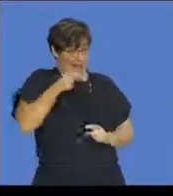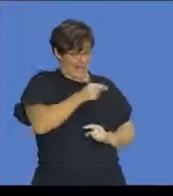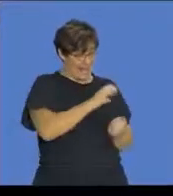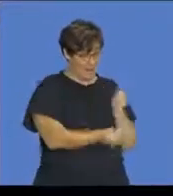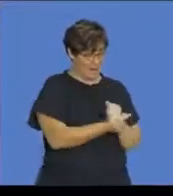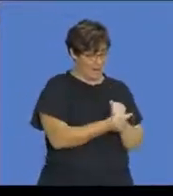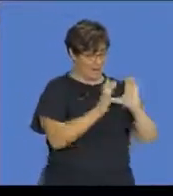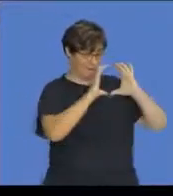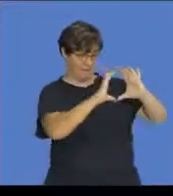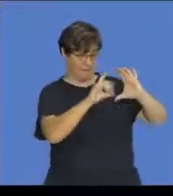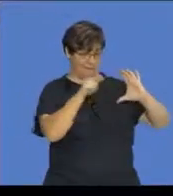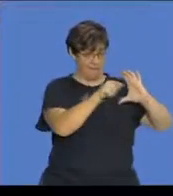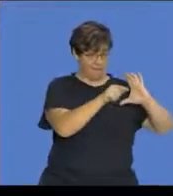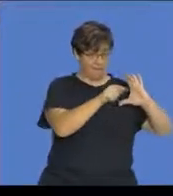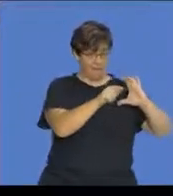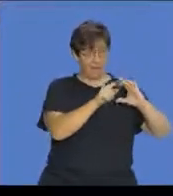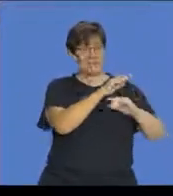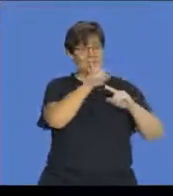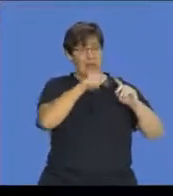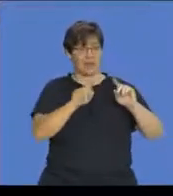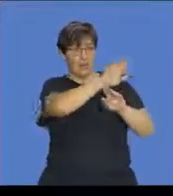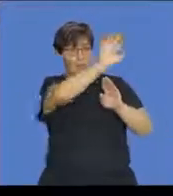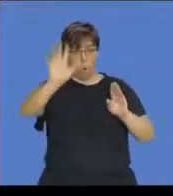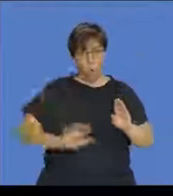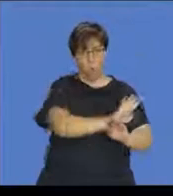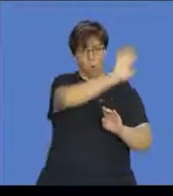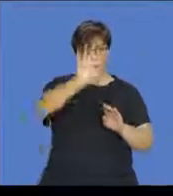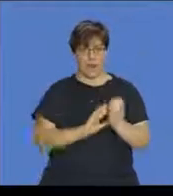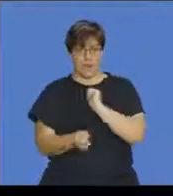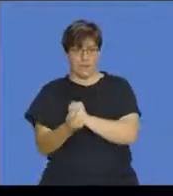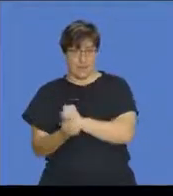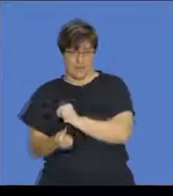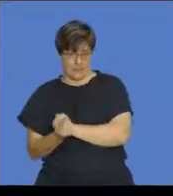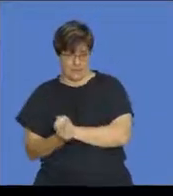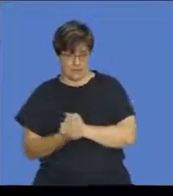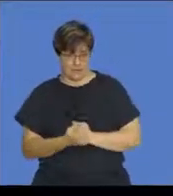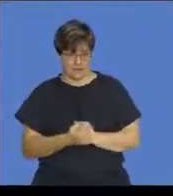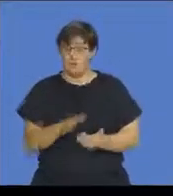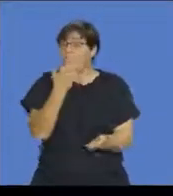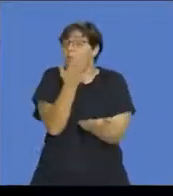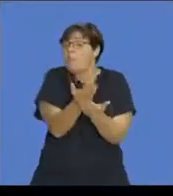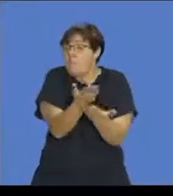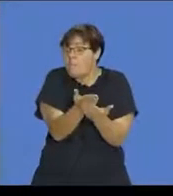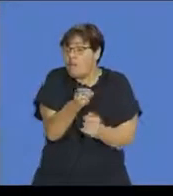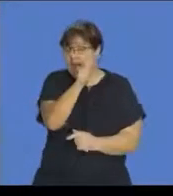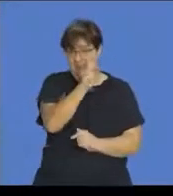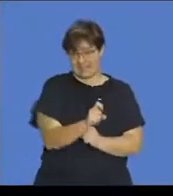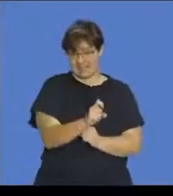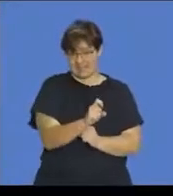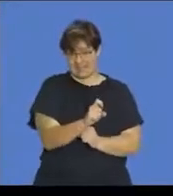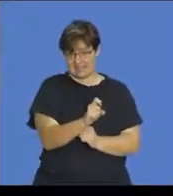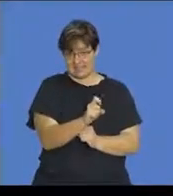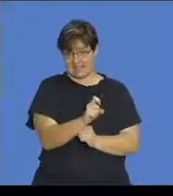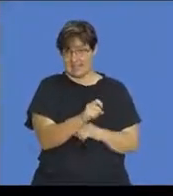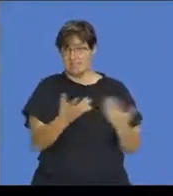to happen or we're interested in happening, is divided by the total number of events. And so the probability of X taking